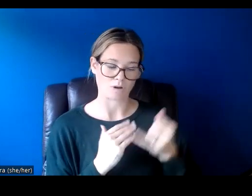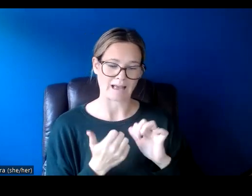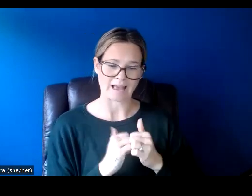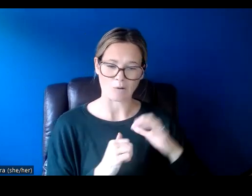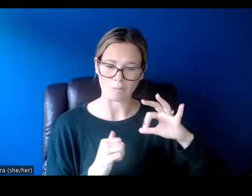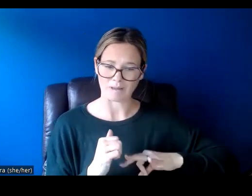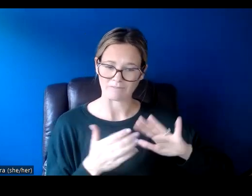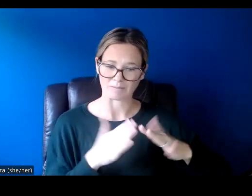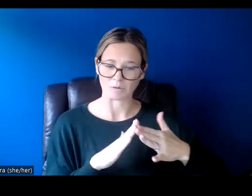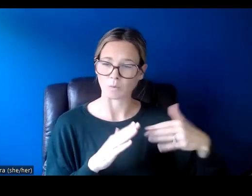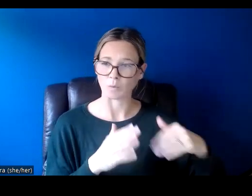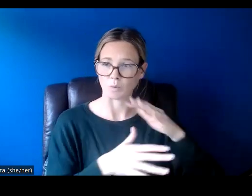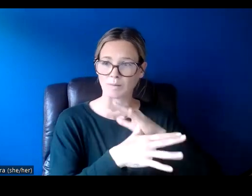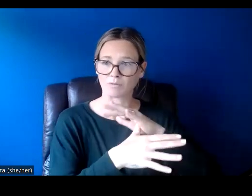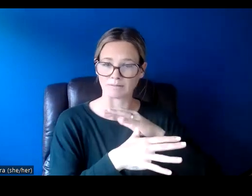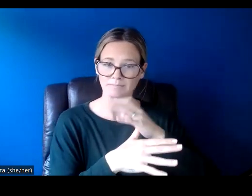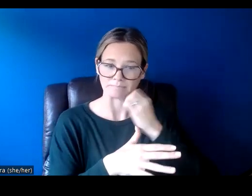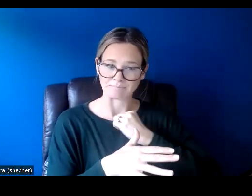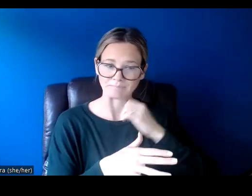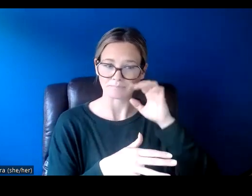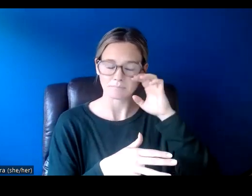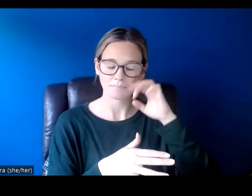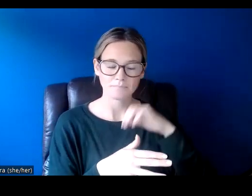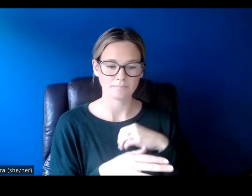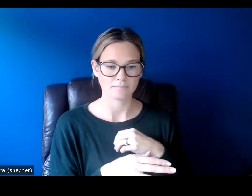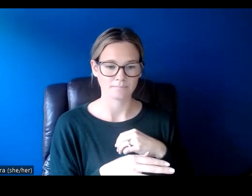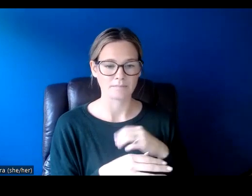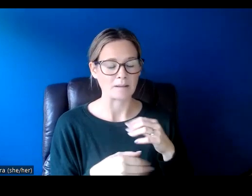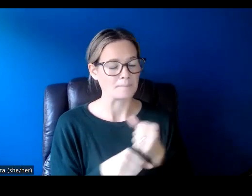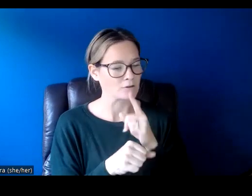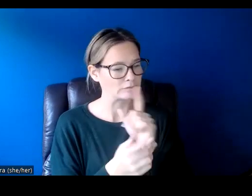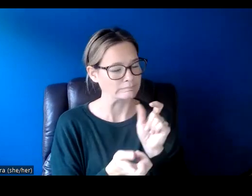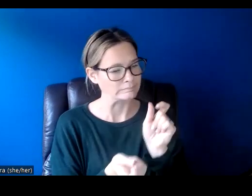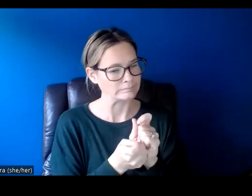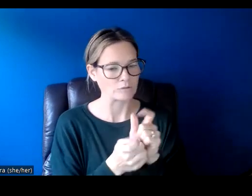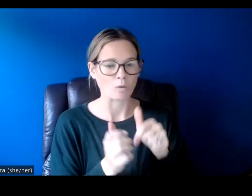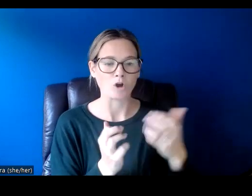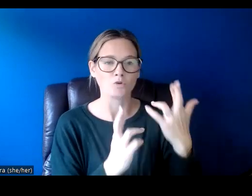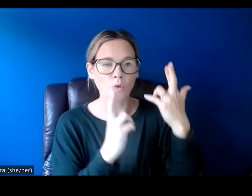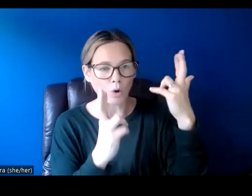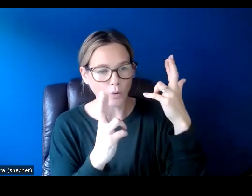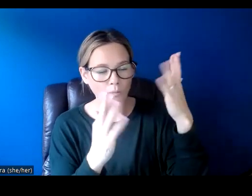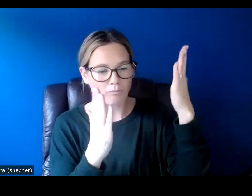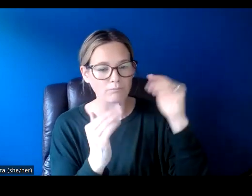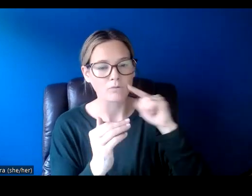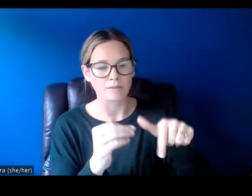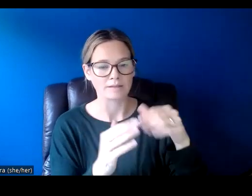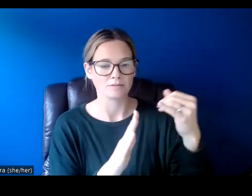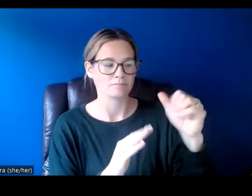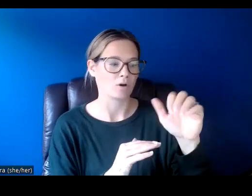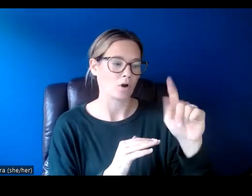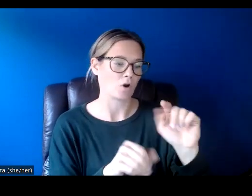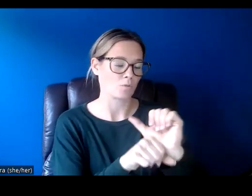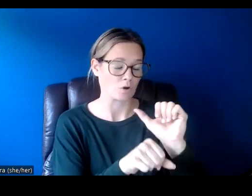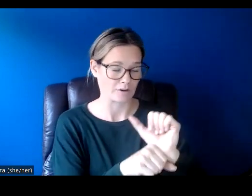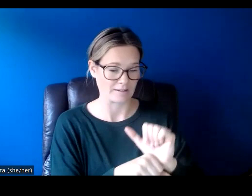community? This is a big one. And here, be really specific in what you hope to do with this artwork. Do you think